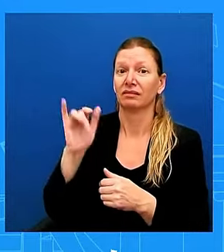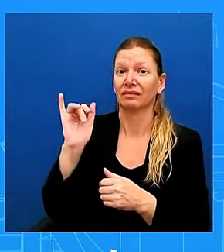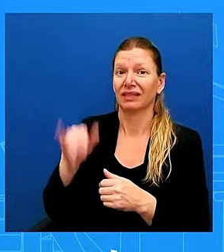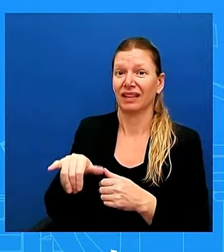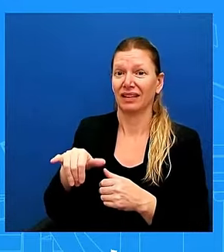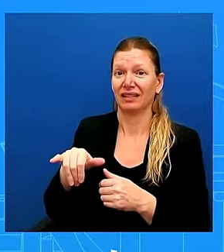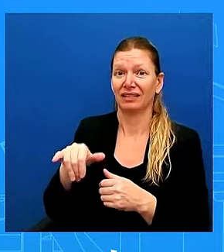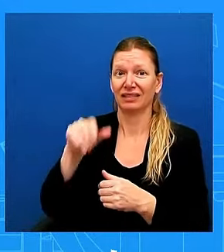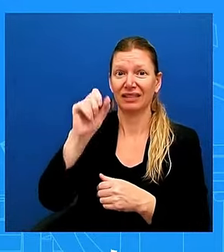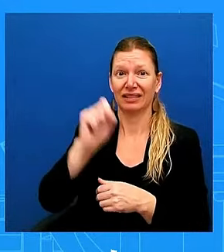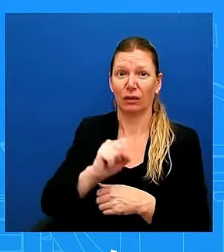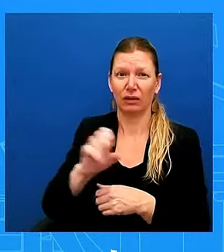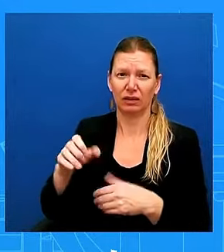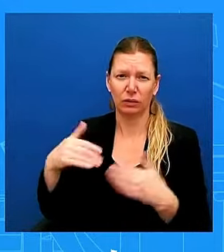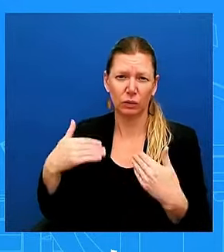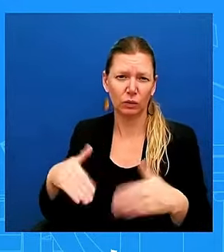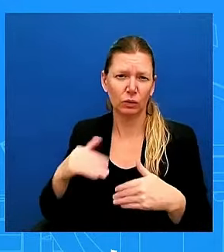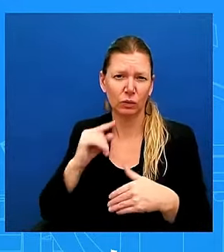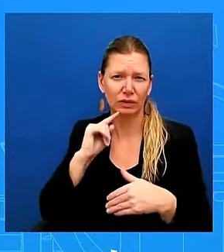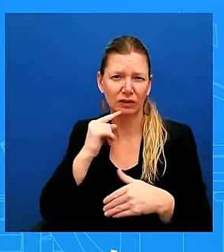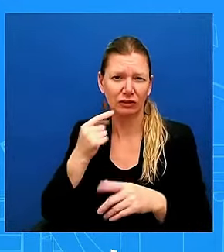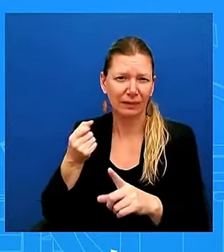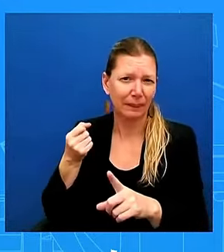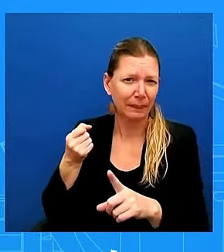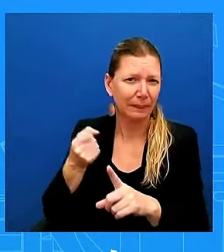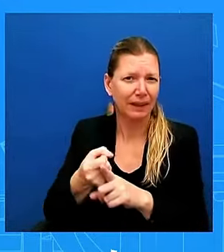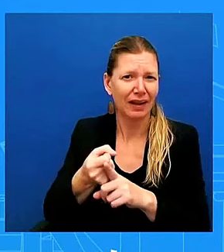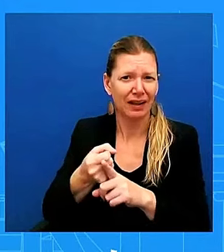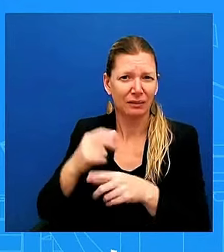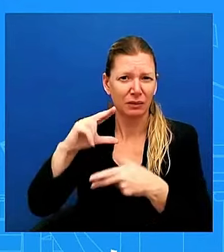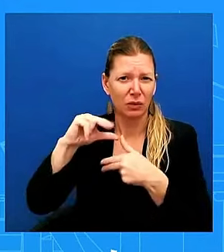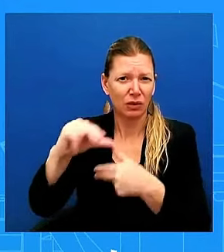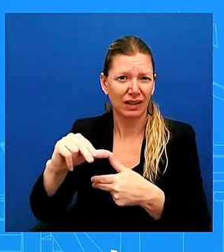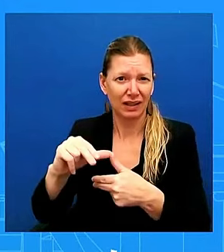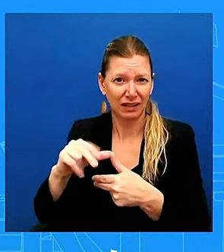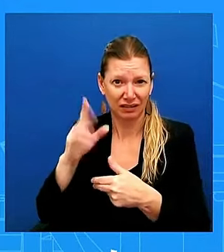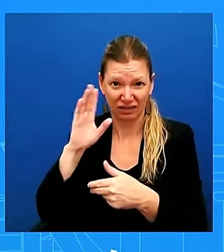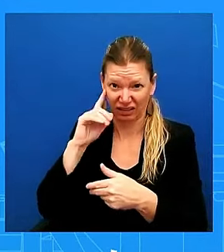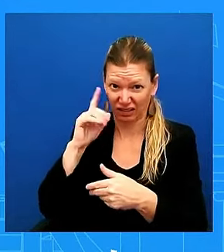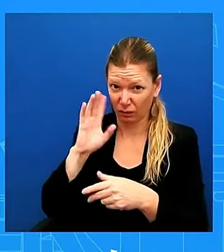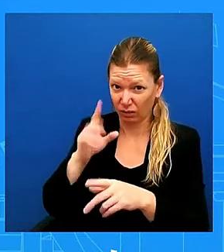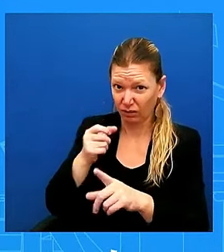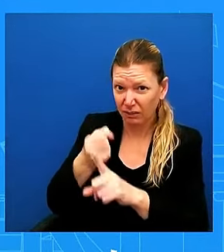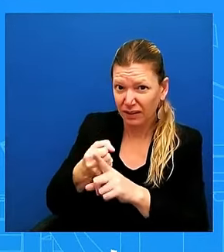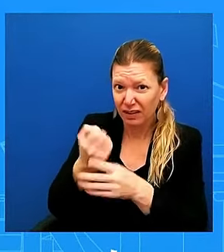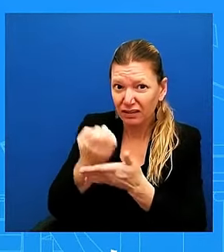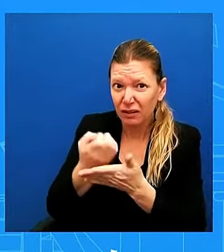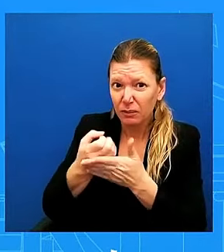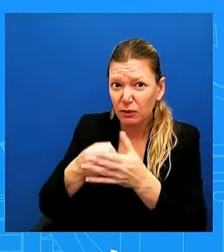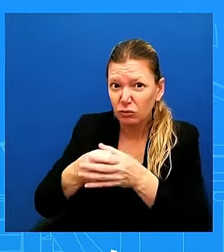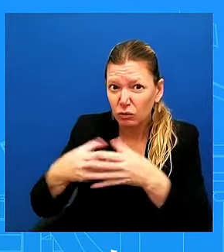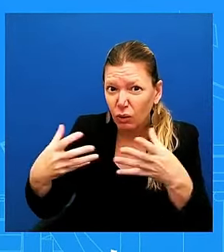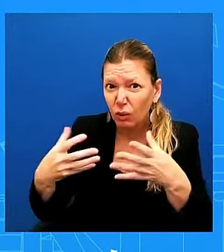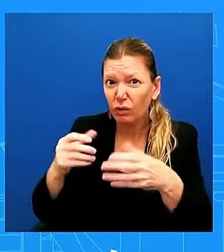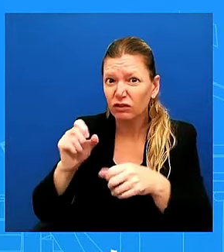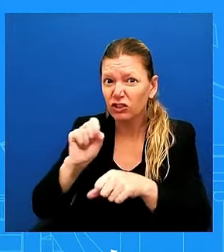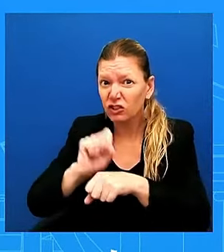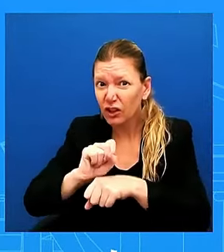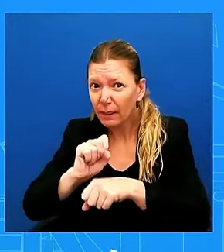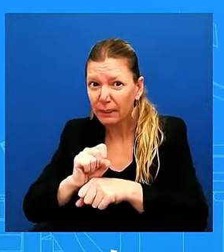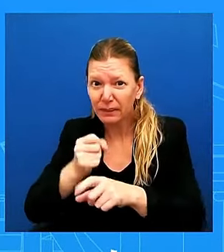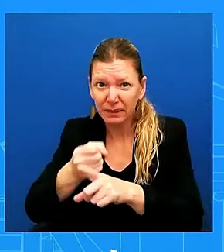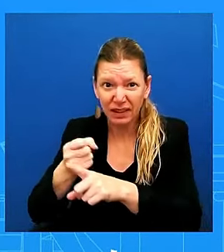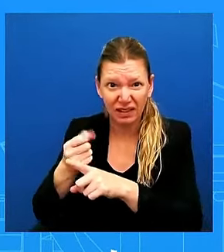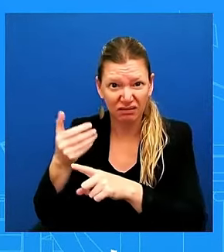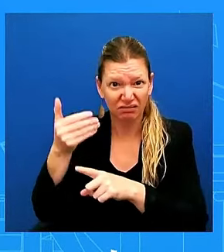in November with so many in that region out of work? Yeah, so we do think normally with a hurricane of